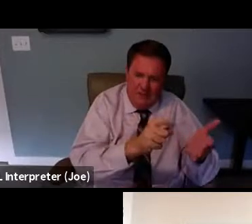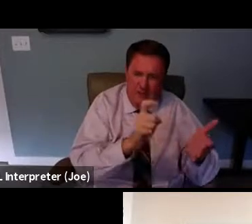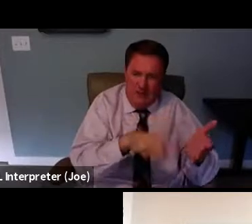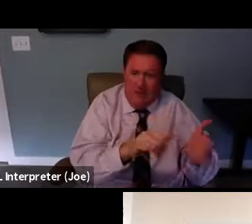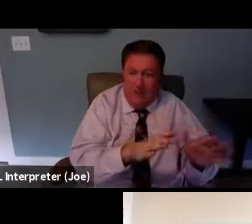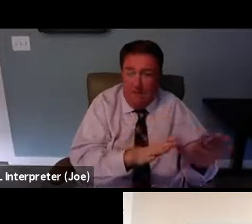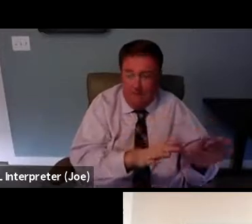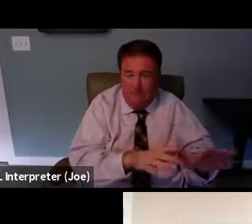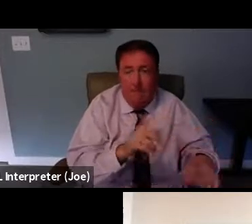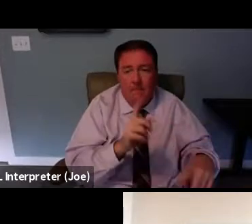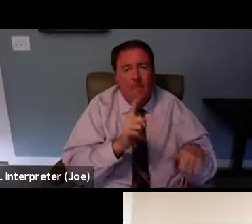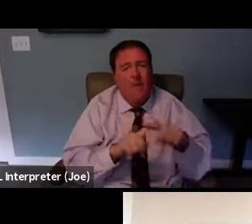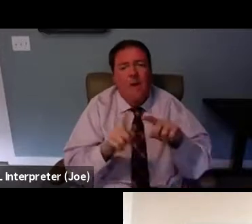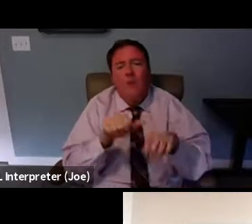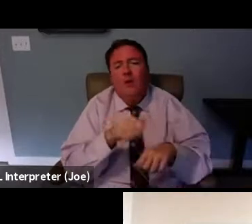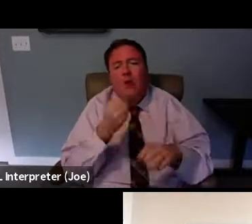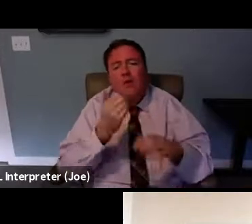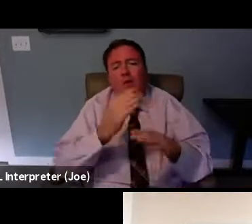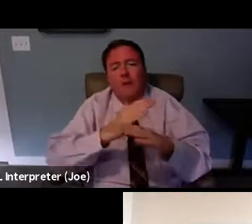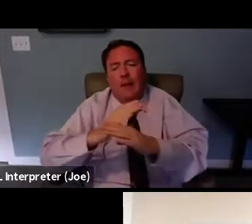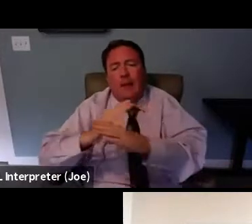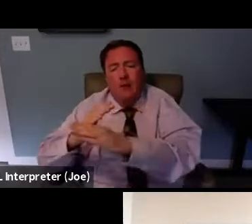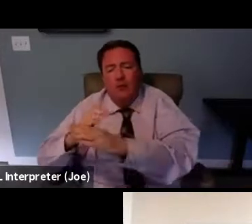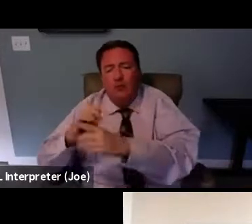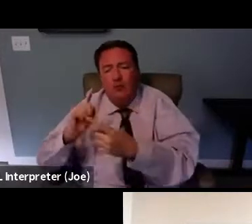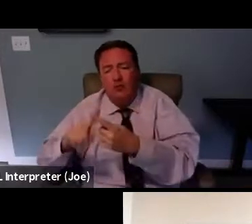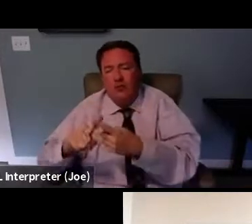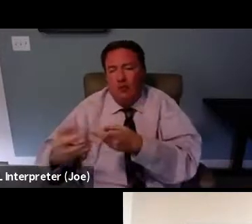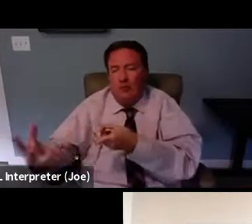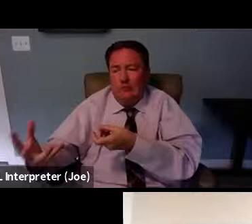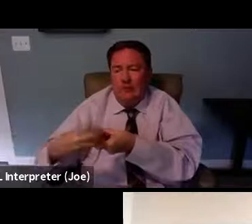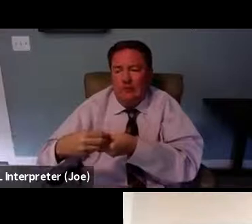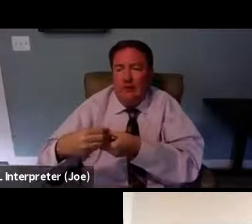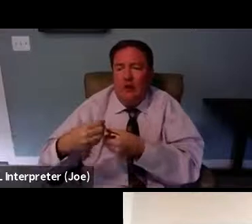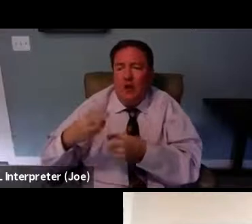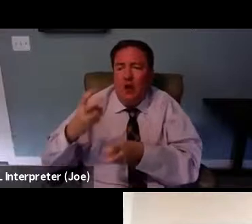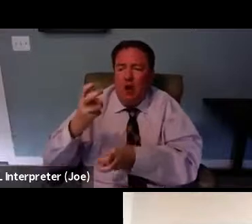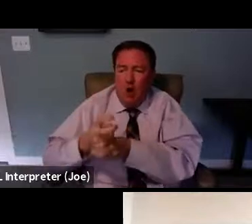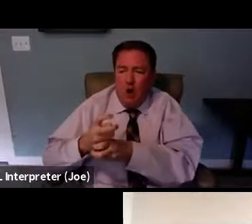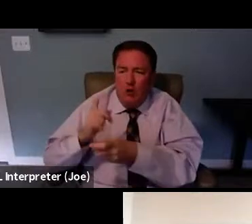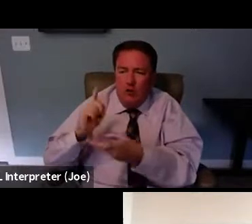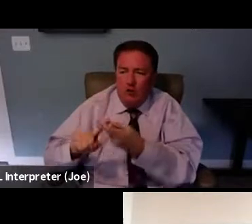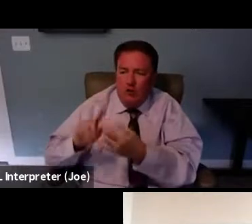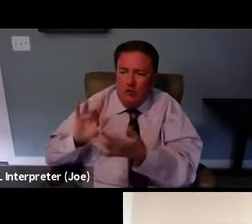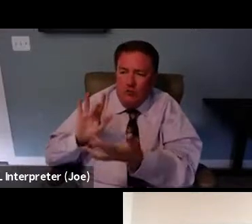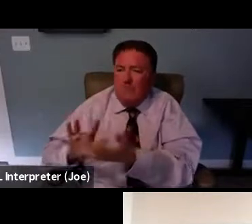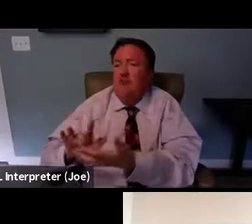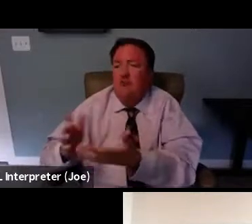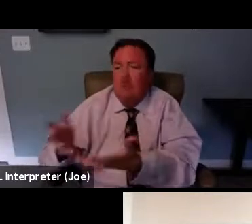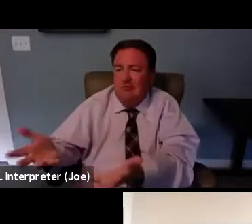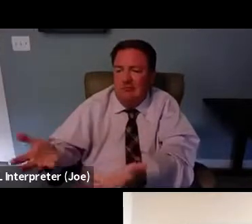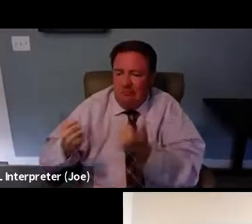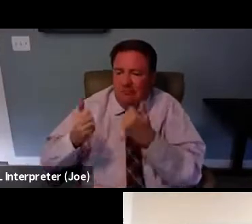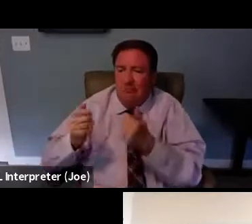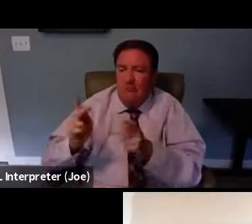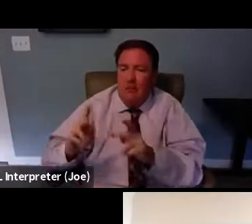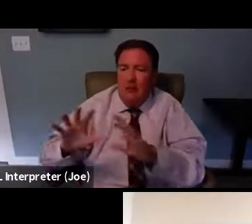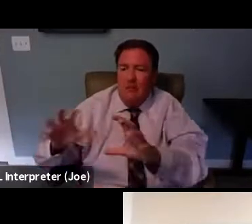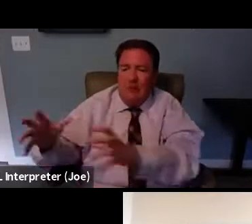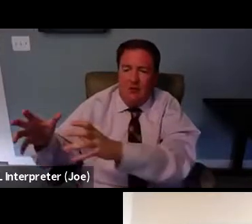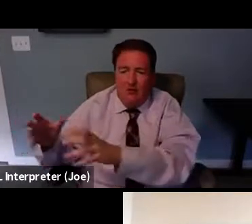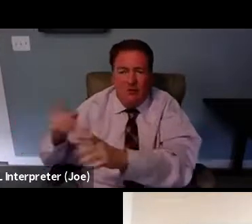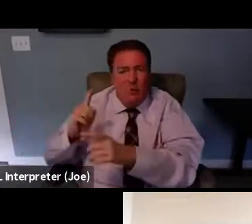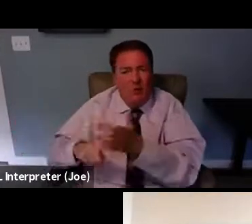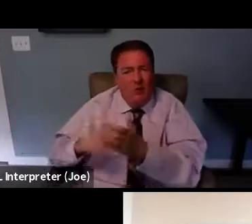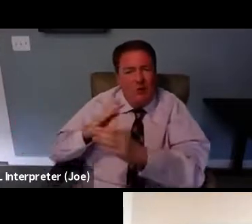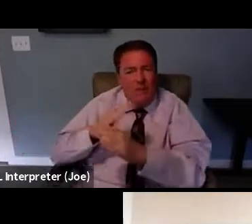capacity to get hard to reach populations engaged in the healthcare system? really stated another way, what kind of barriers to healthcare